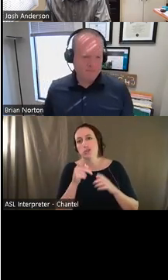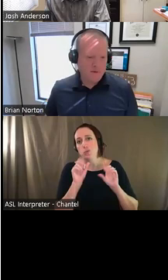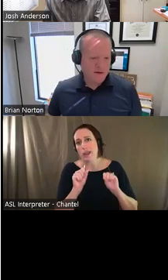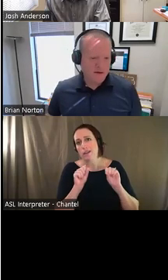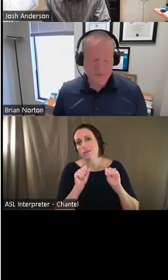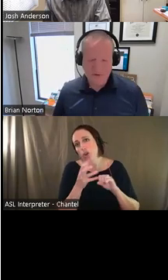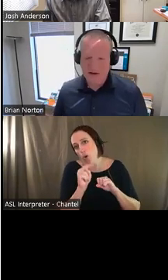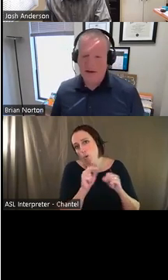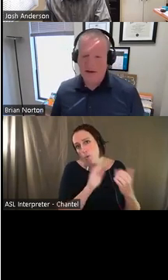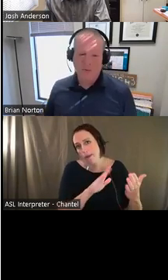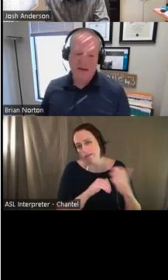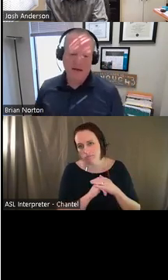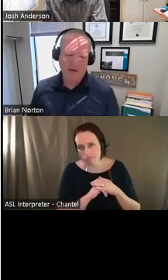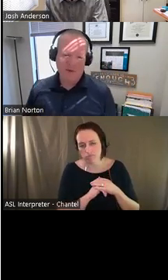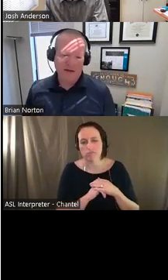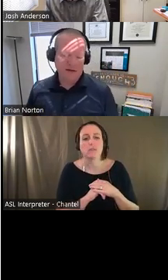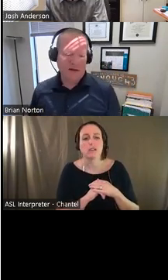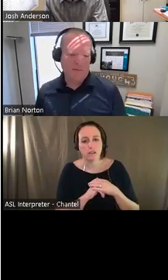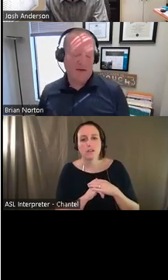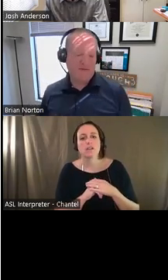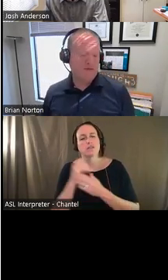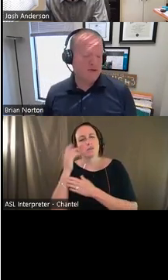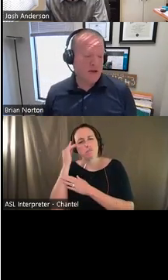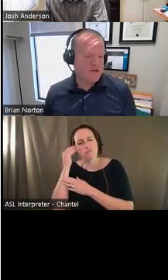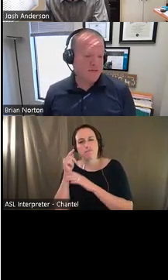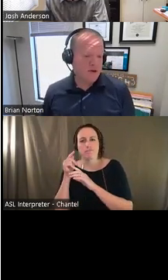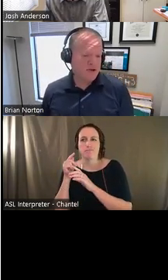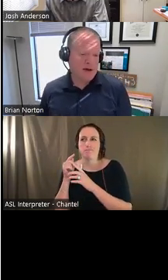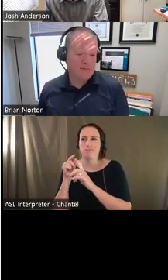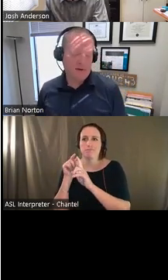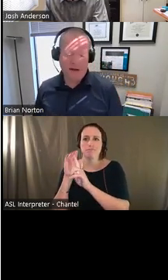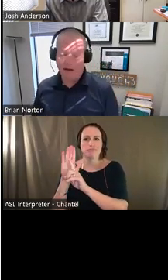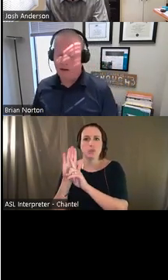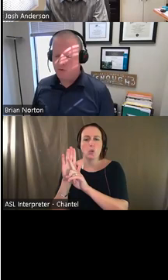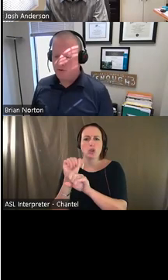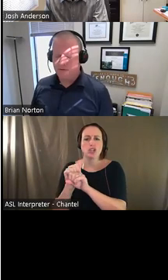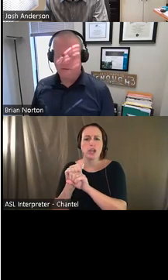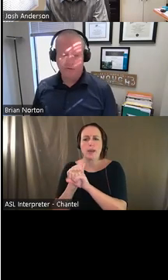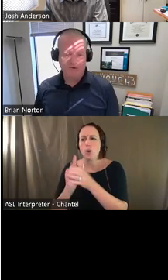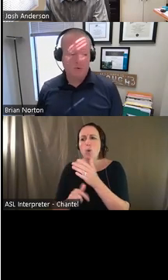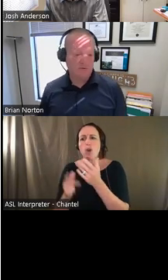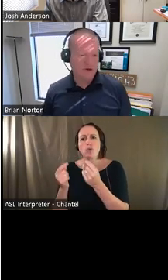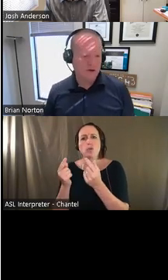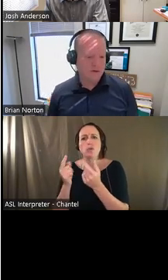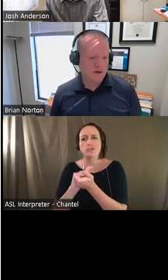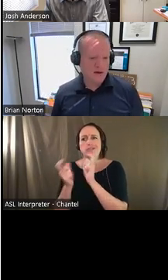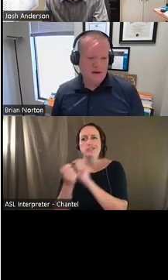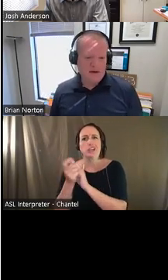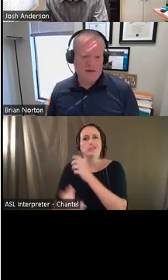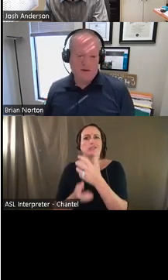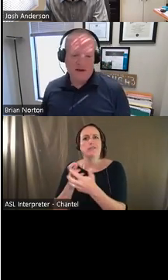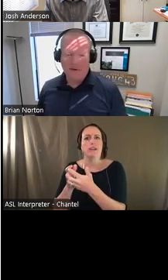Um, so think about the ways that you might, um, have done stuff in your job and, or for the folks who work for you,